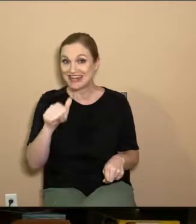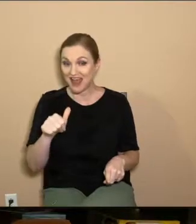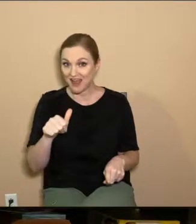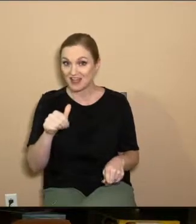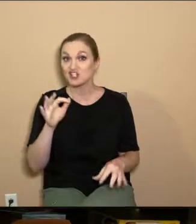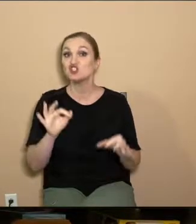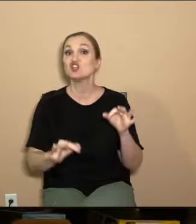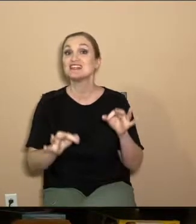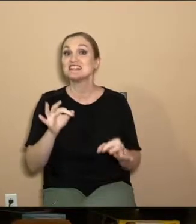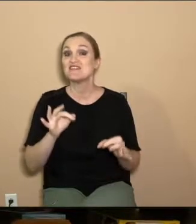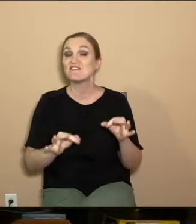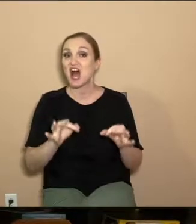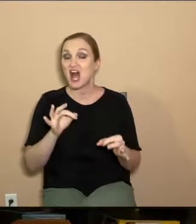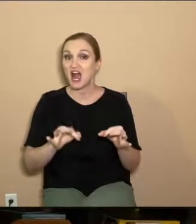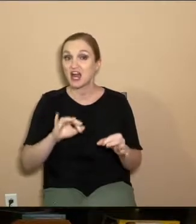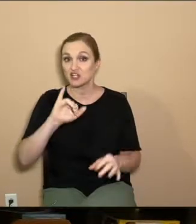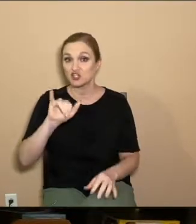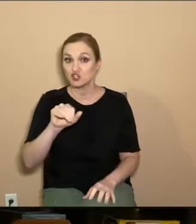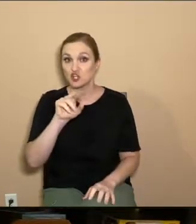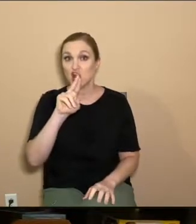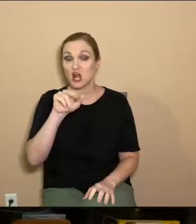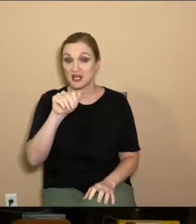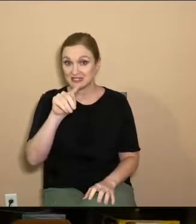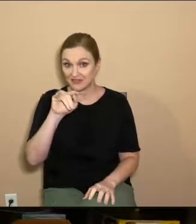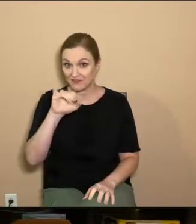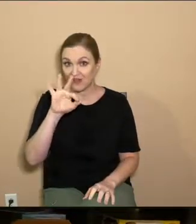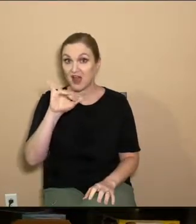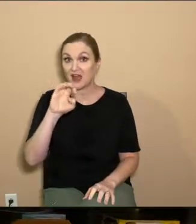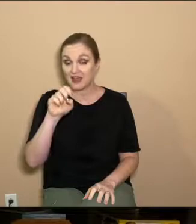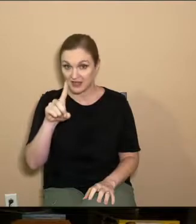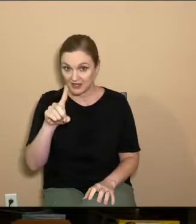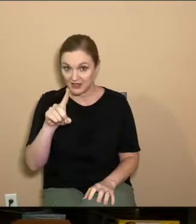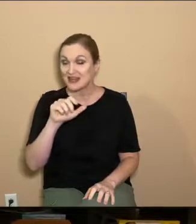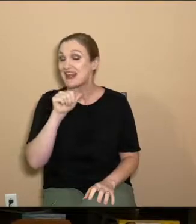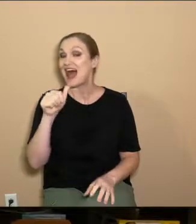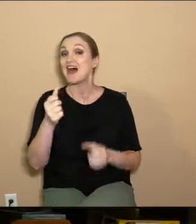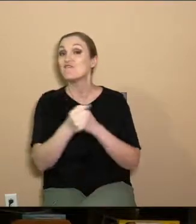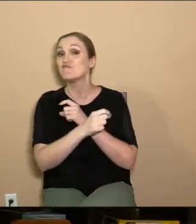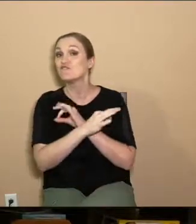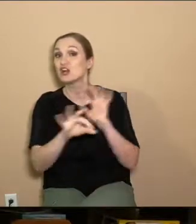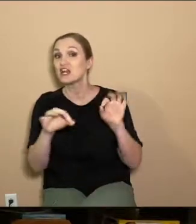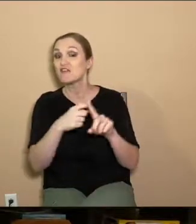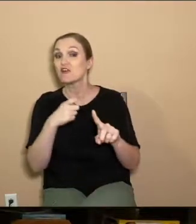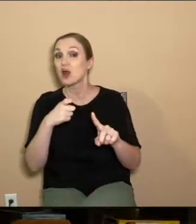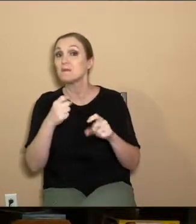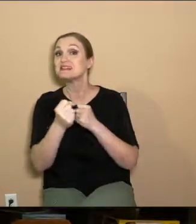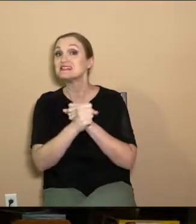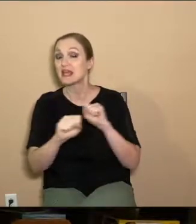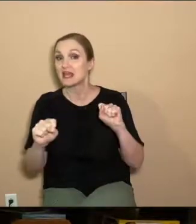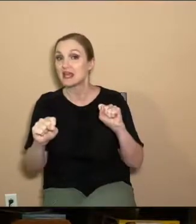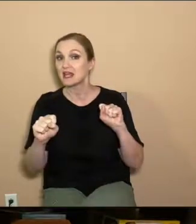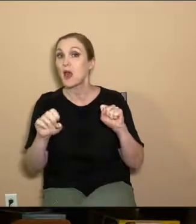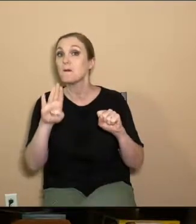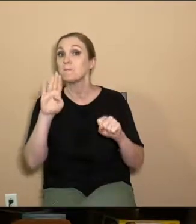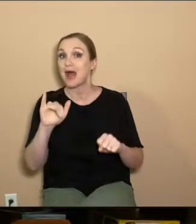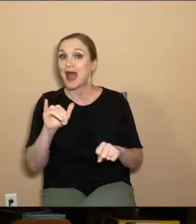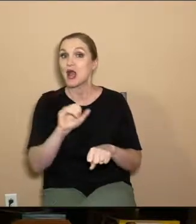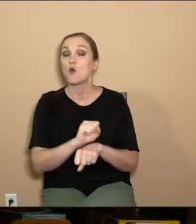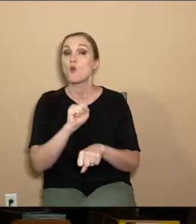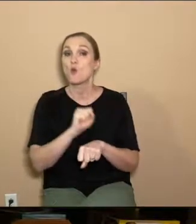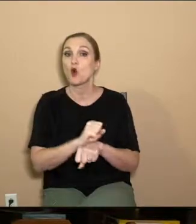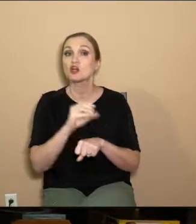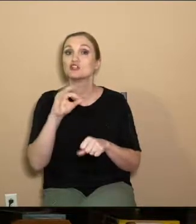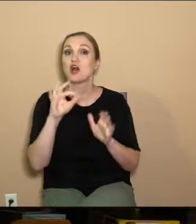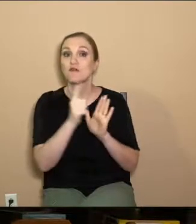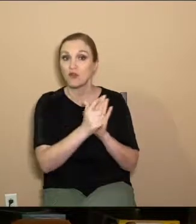justified. That means that they're not set free from their sins. They're not saved by works of the